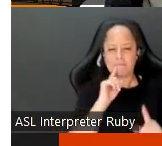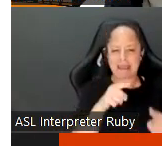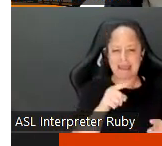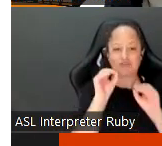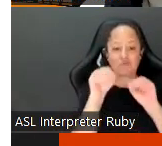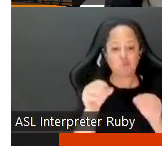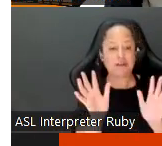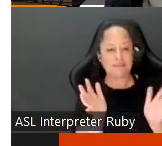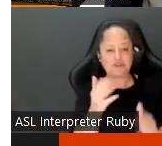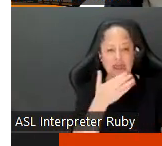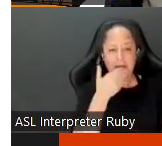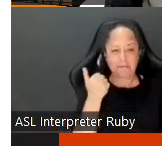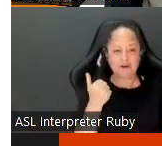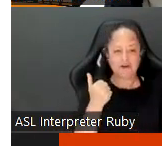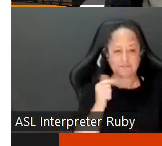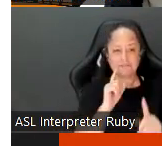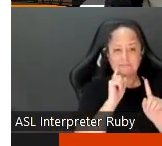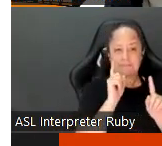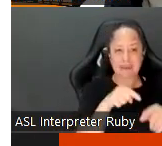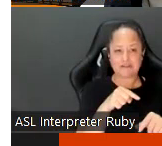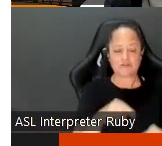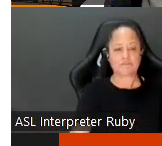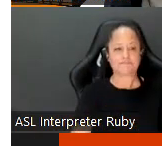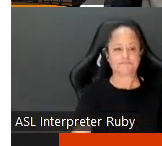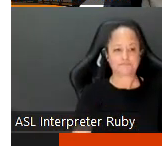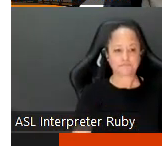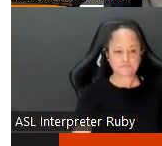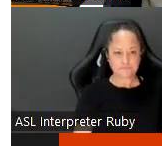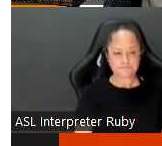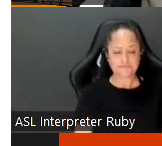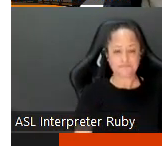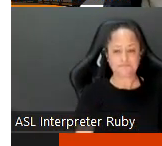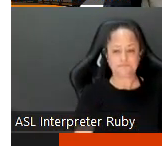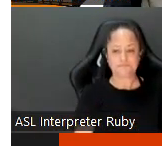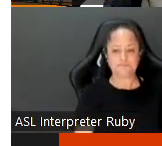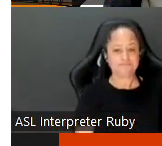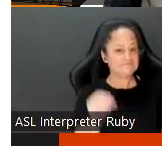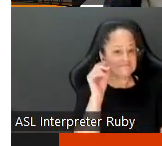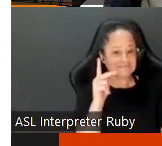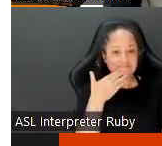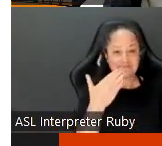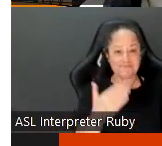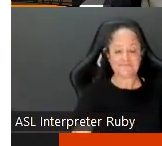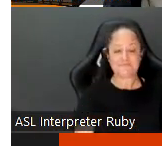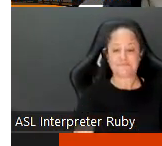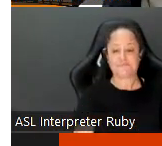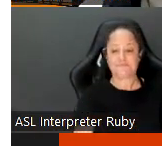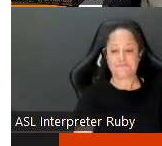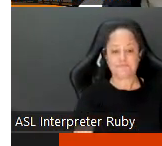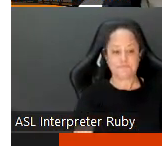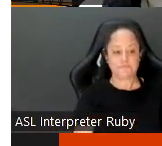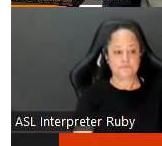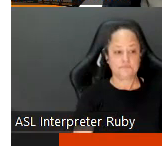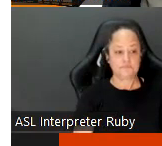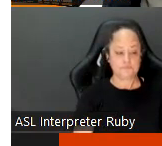uh you know we can even put in the chat we could probably better answer that okay thank you i mean